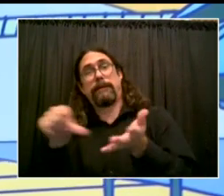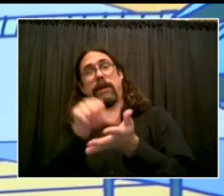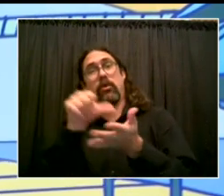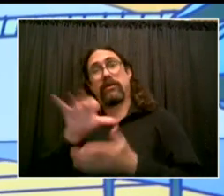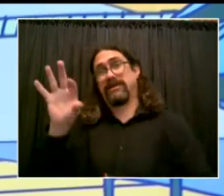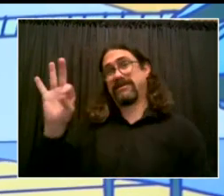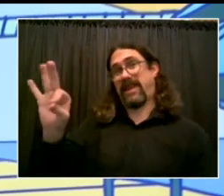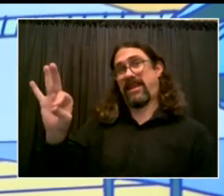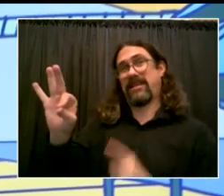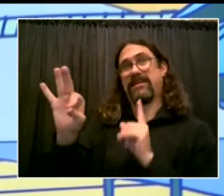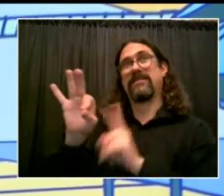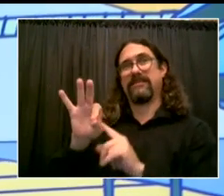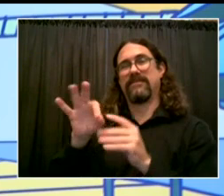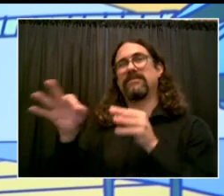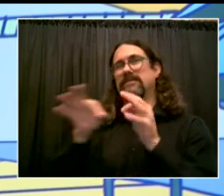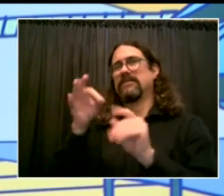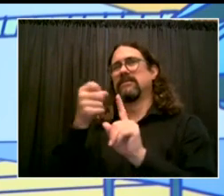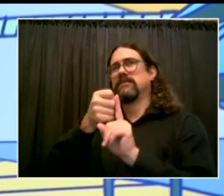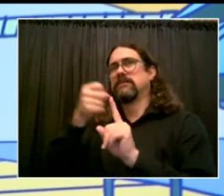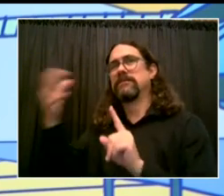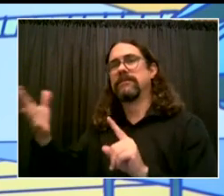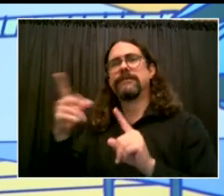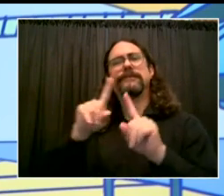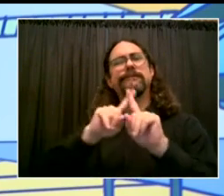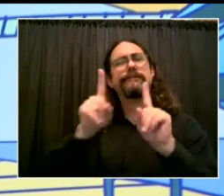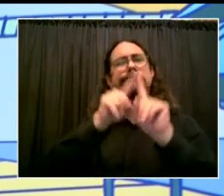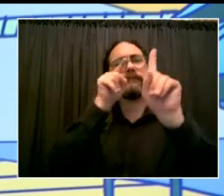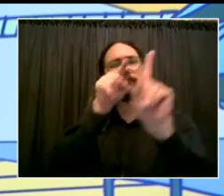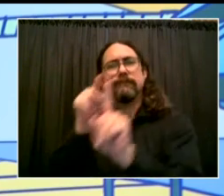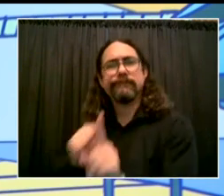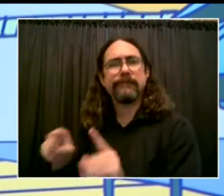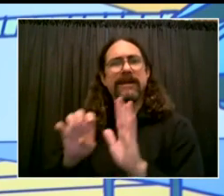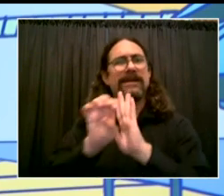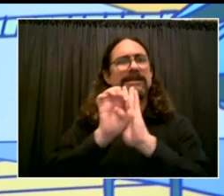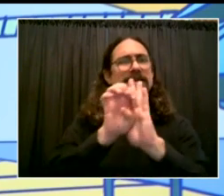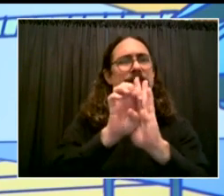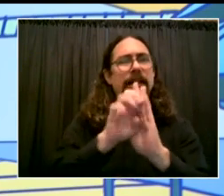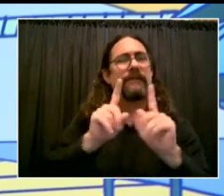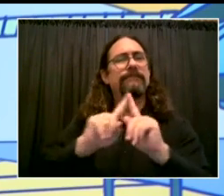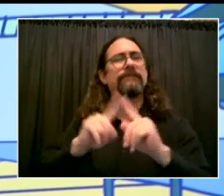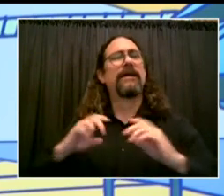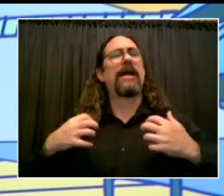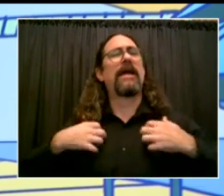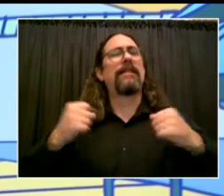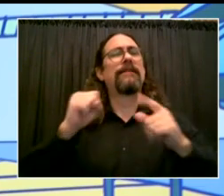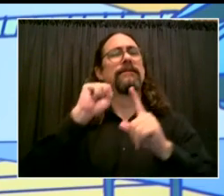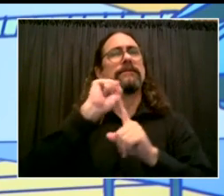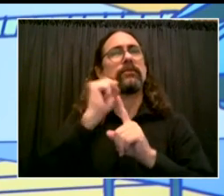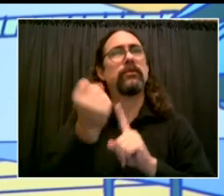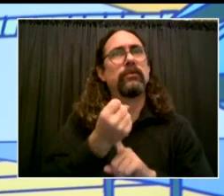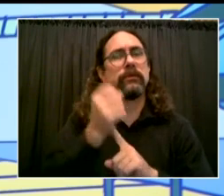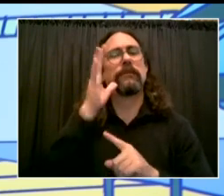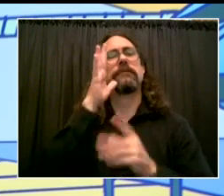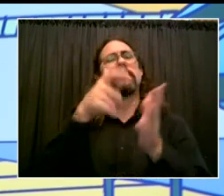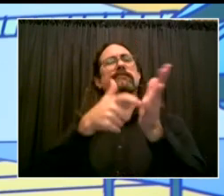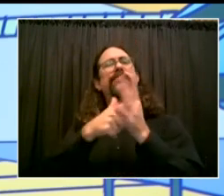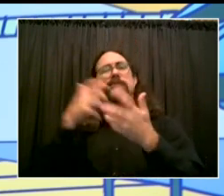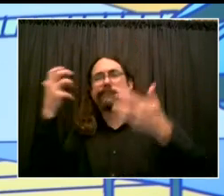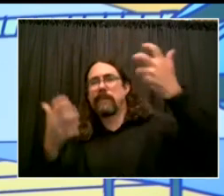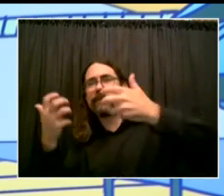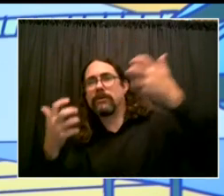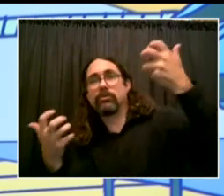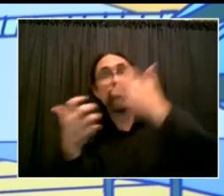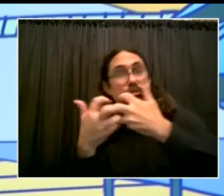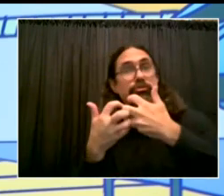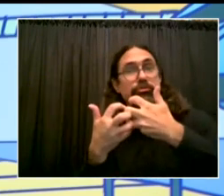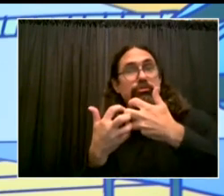where we expect to see medically necessary instruction. Kids with these challenges, kids who are